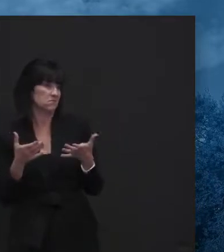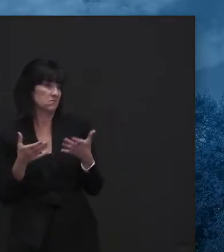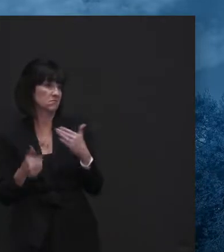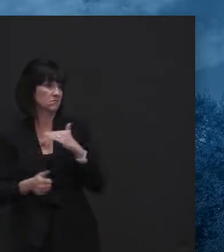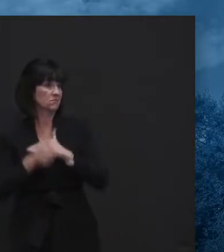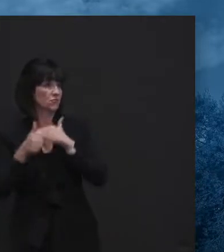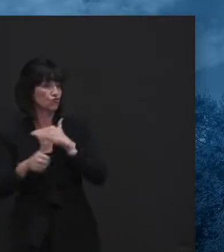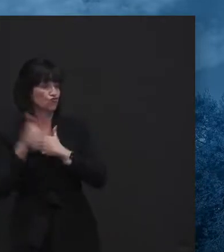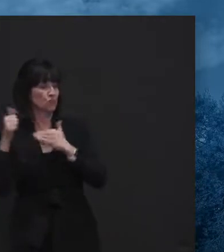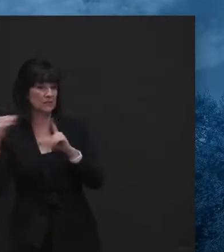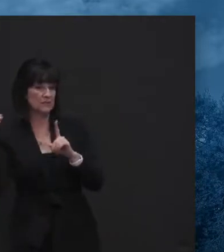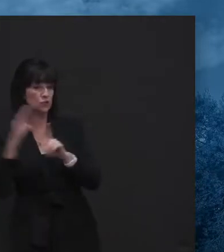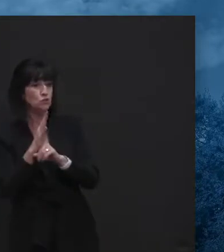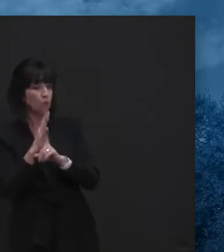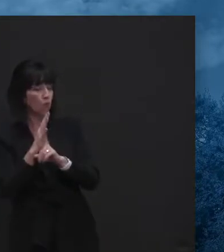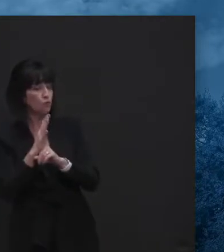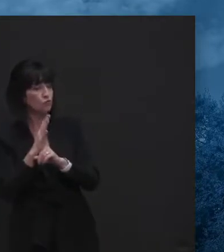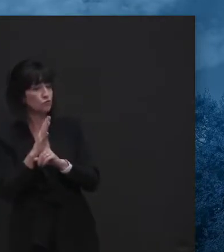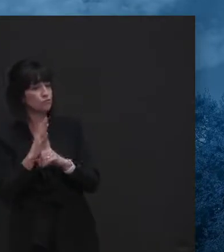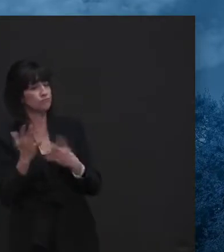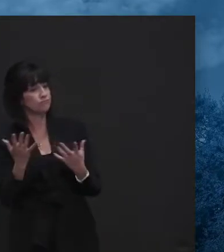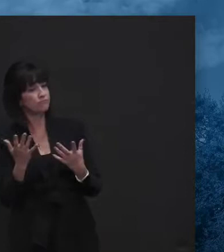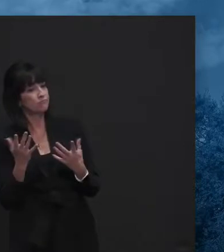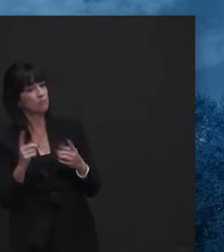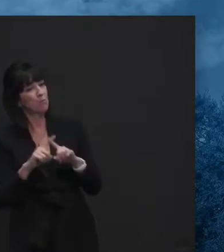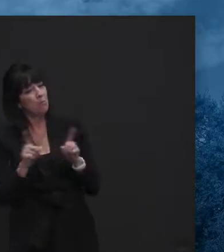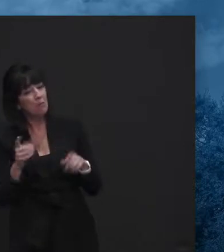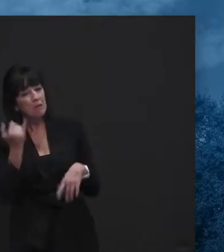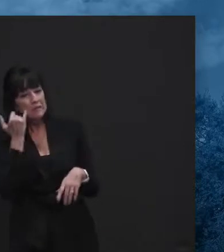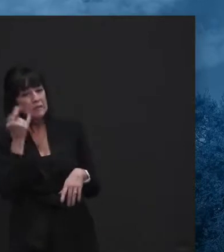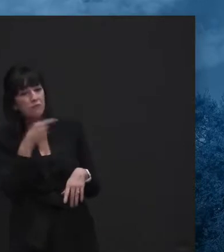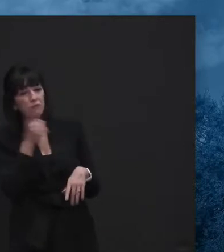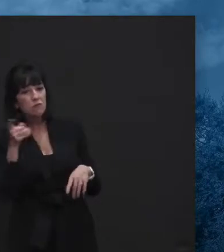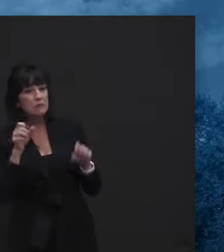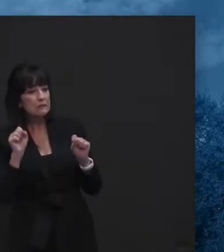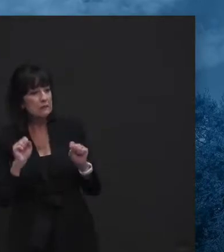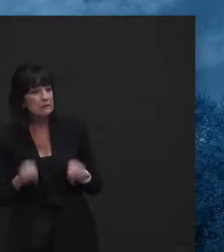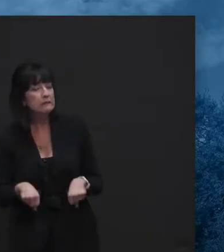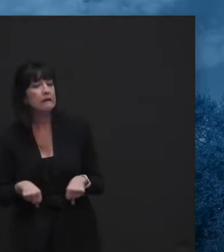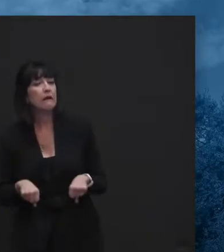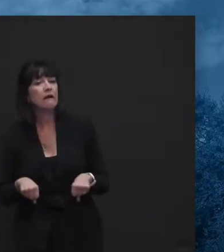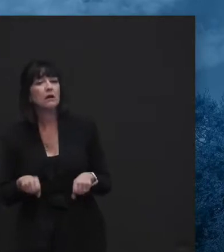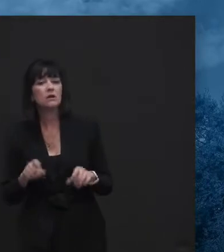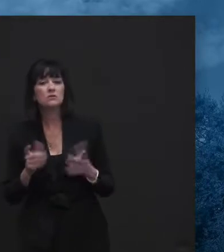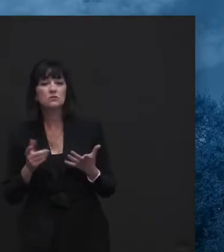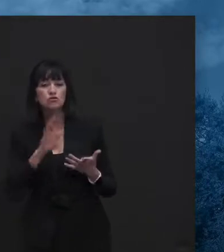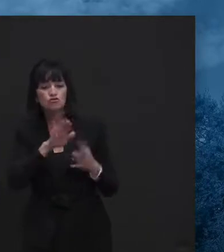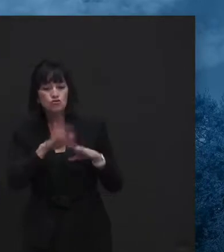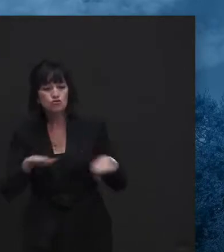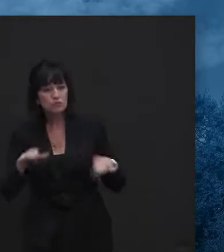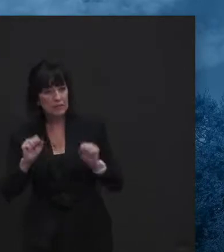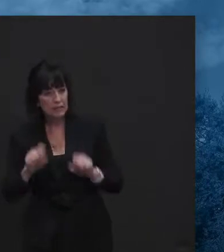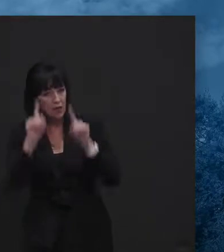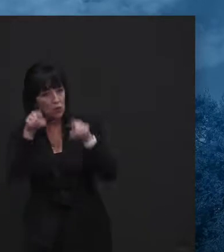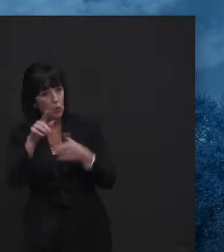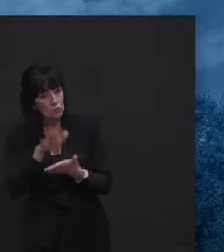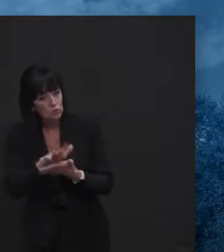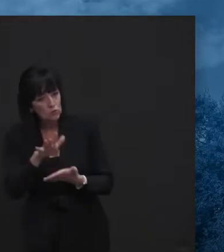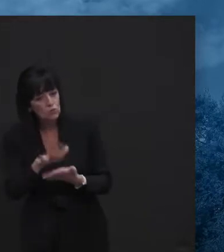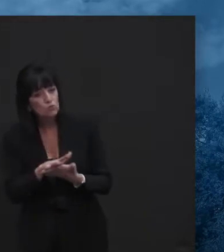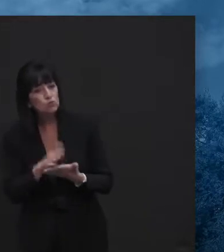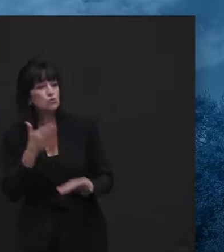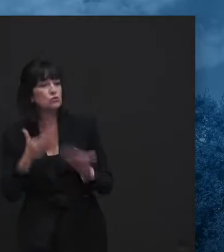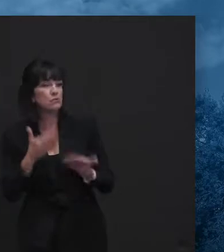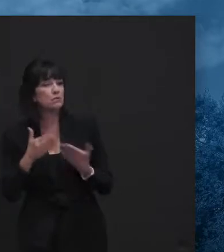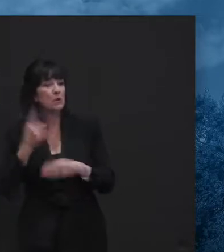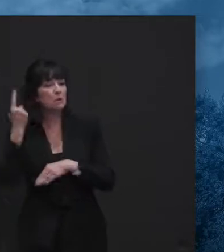limited basis. But if you're able to go and, uh, and your, your child's able to go to, to school for, you know, maybe a